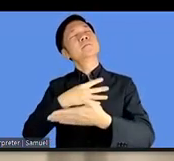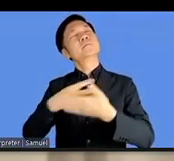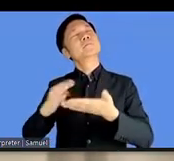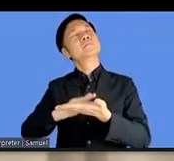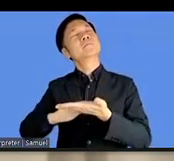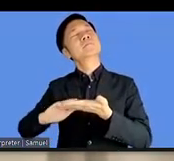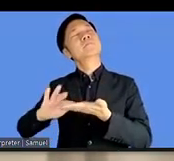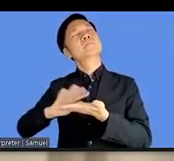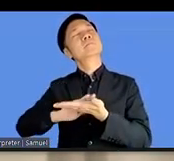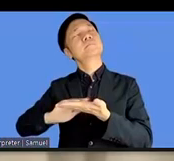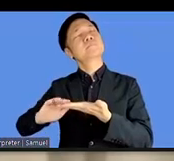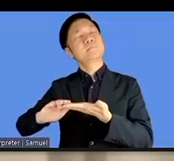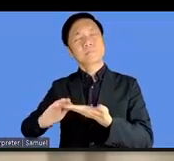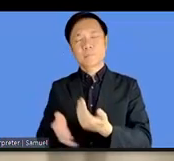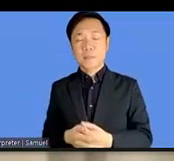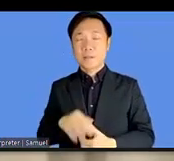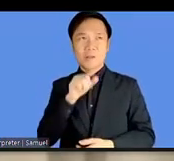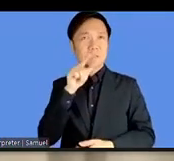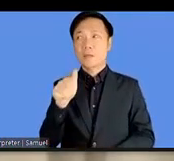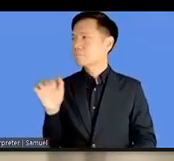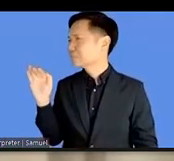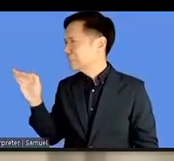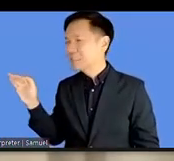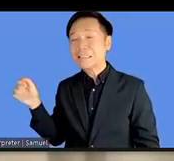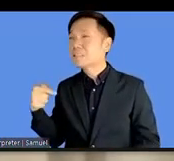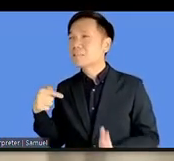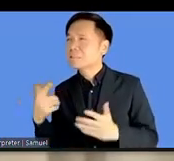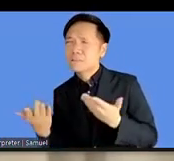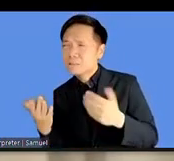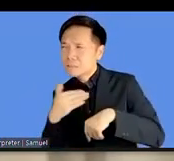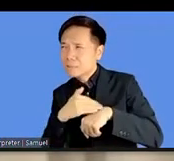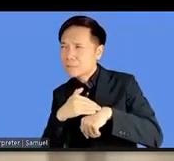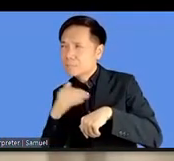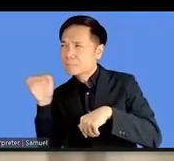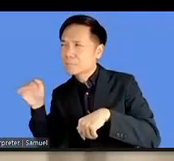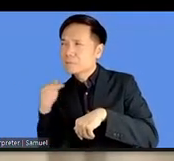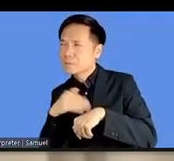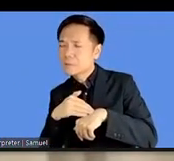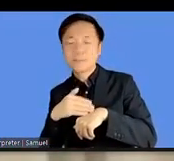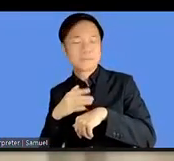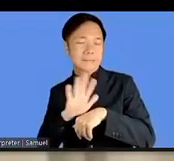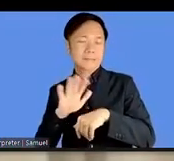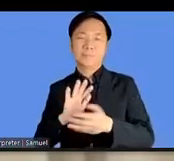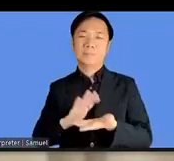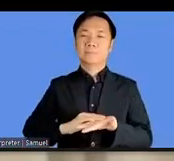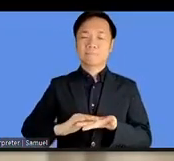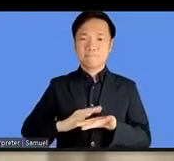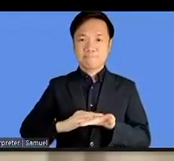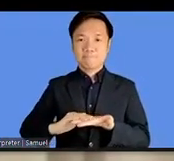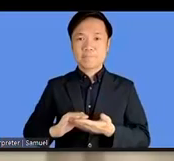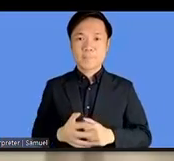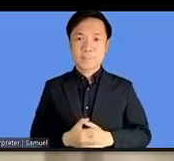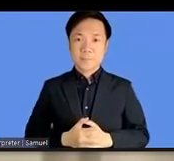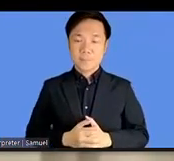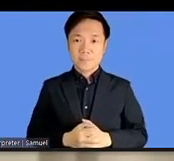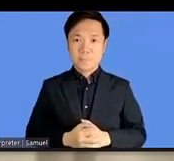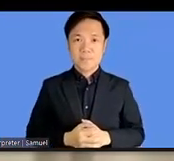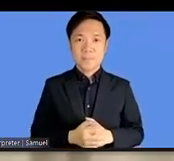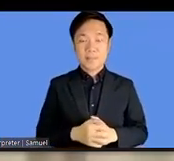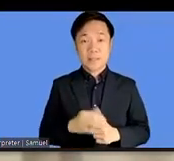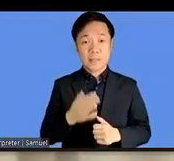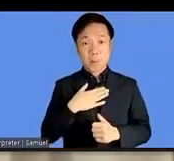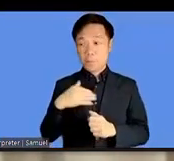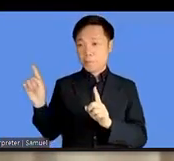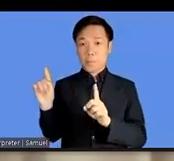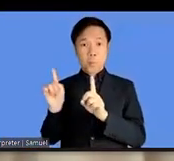uh it to everybody and one more session is because i'm now with my brother so i